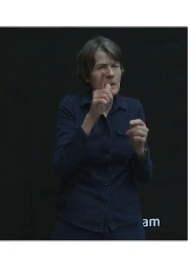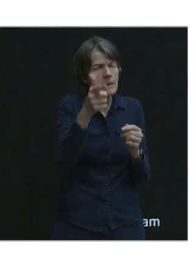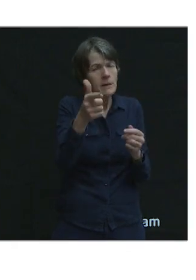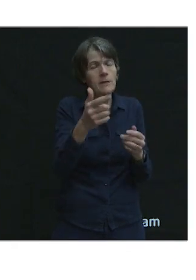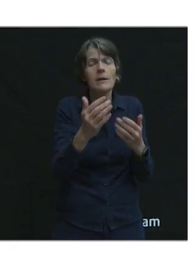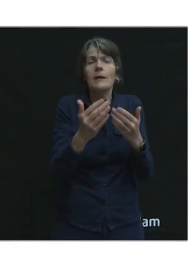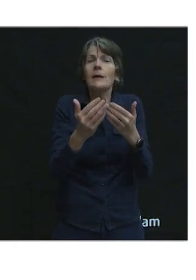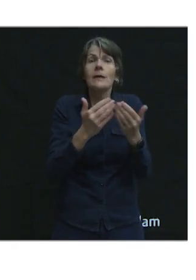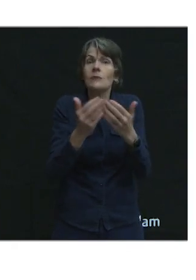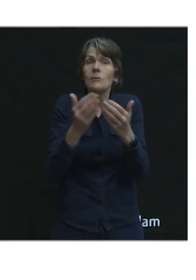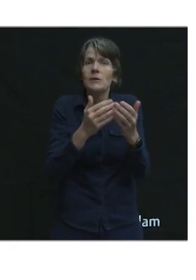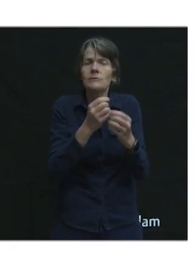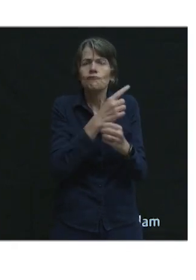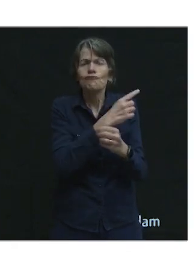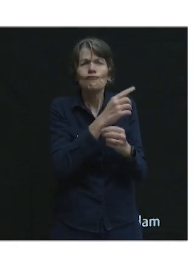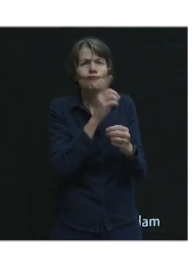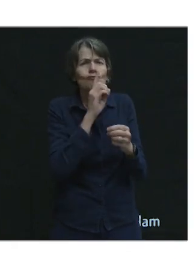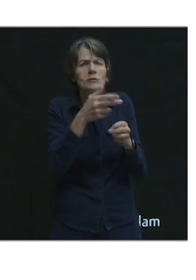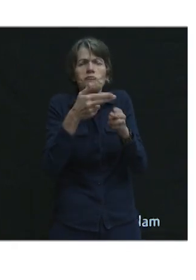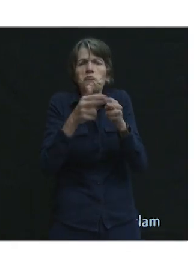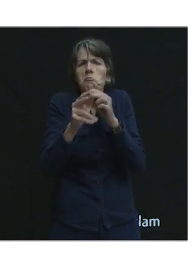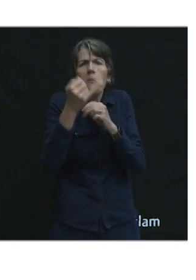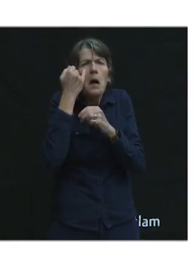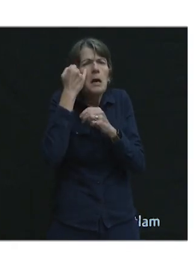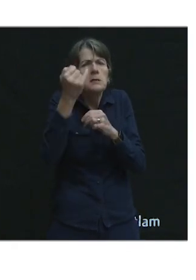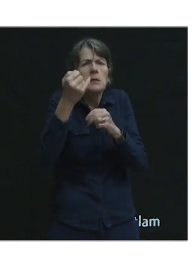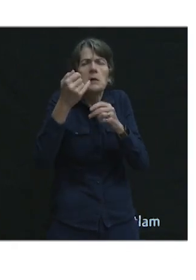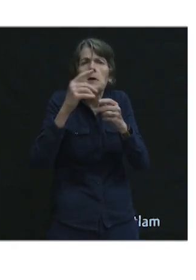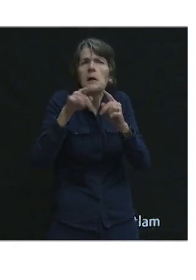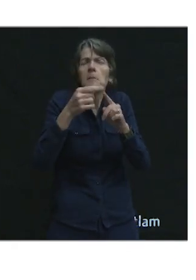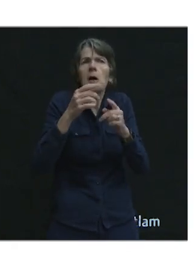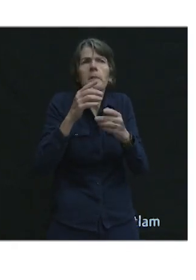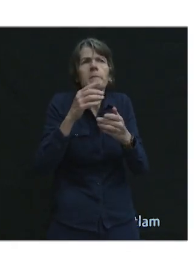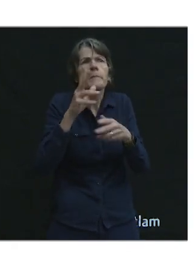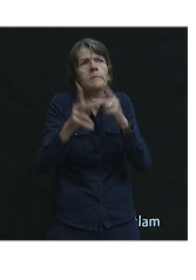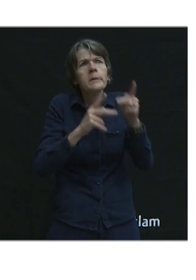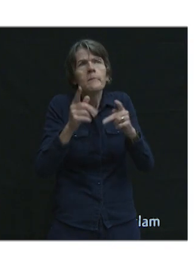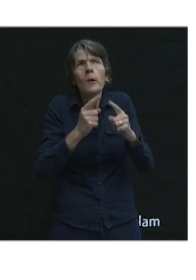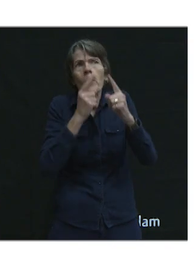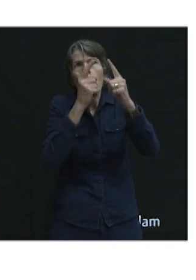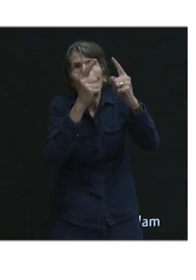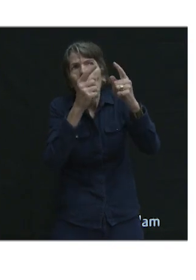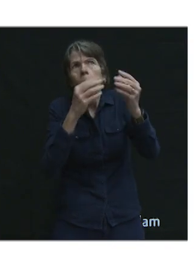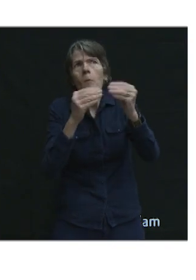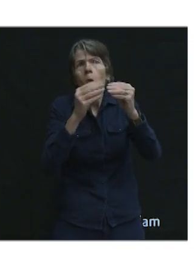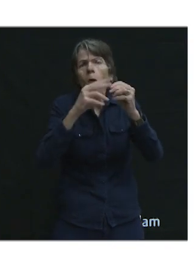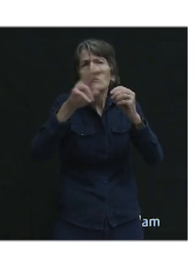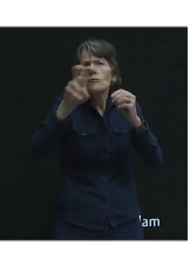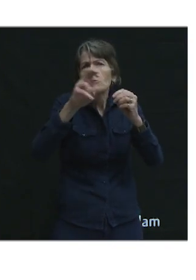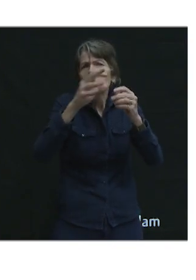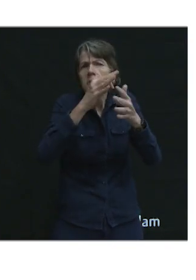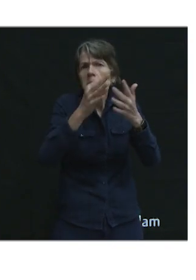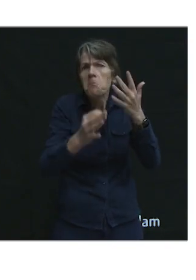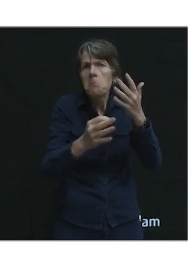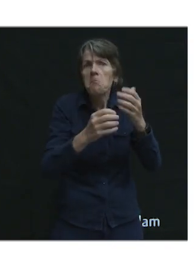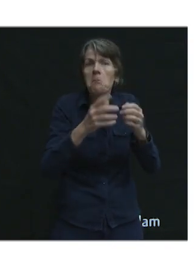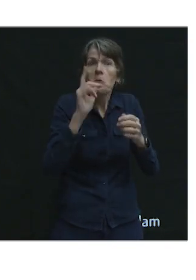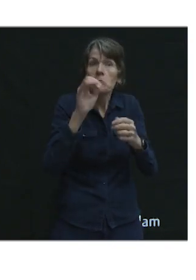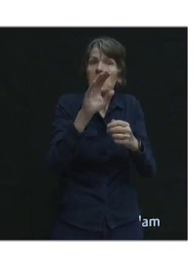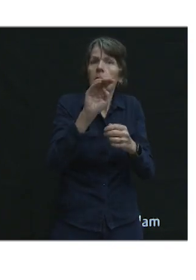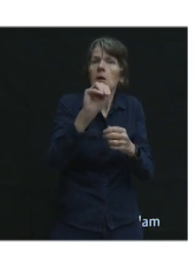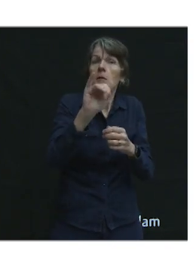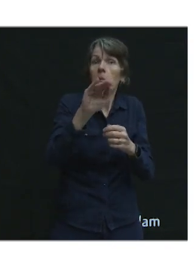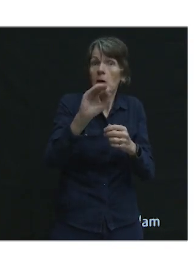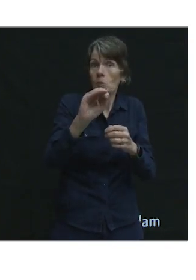But anyways, this is really just to give us a snapshot on what people want to see more of in the future. And it looks like micromobility, including